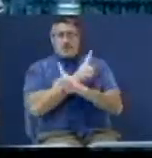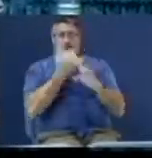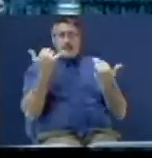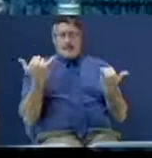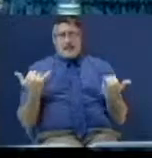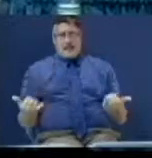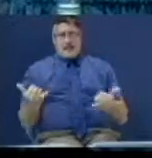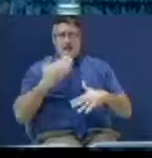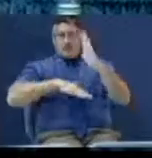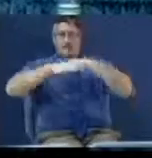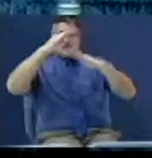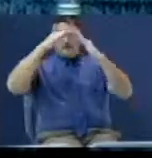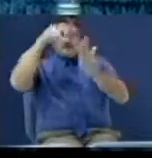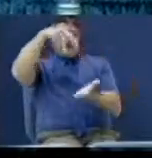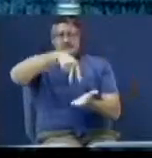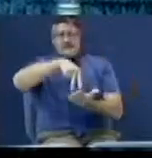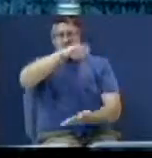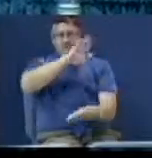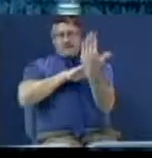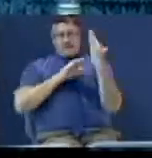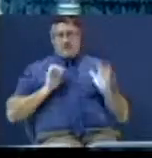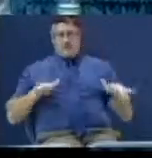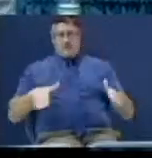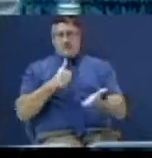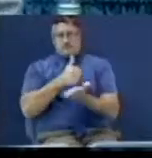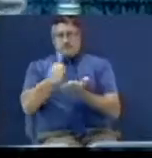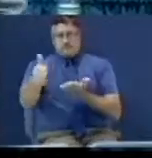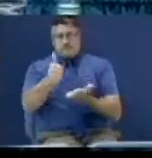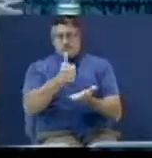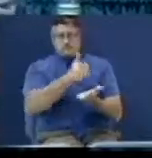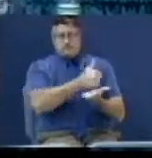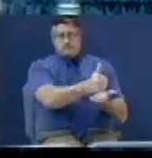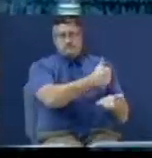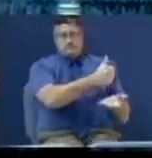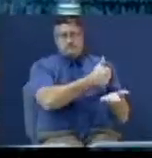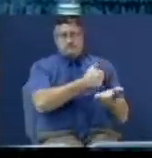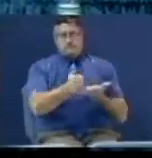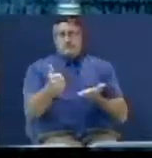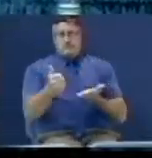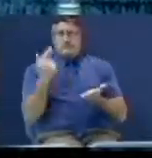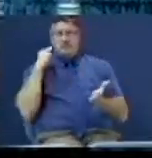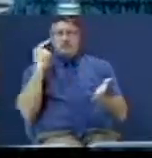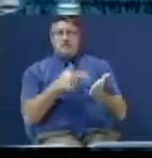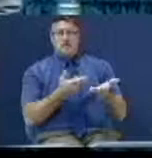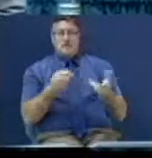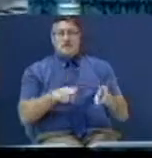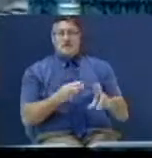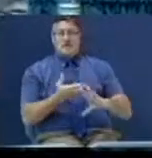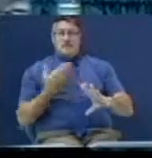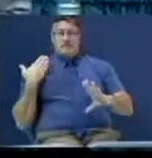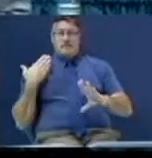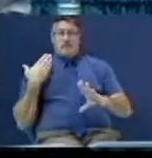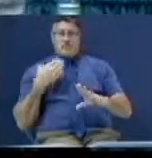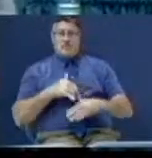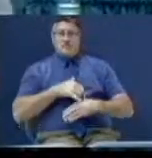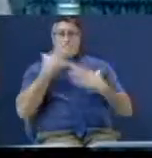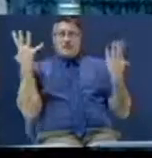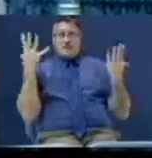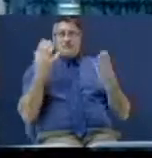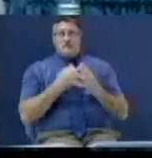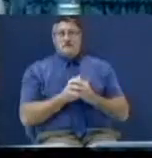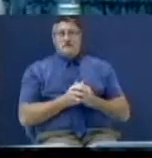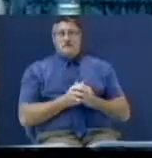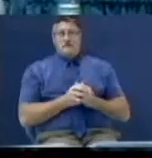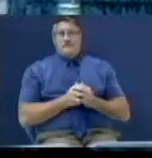now. But I want you to notice what happens. Boy, I'm about to shout and somebody ought to ask so.